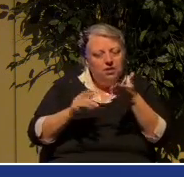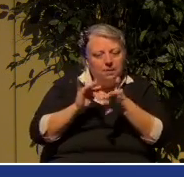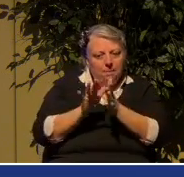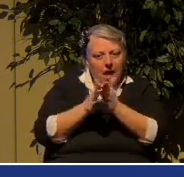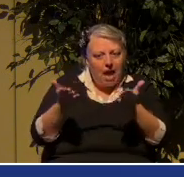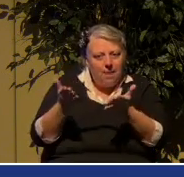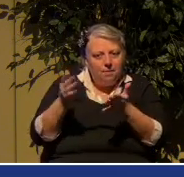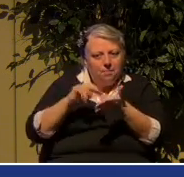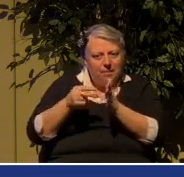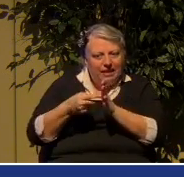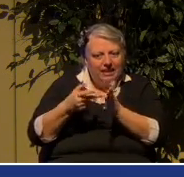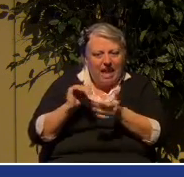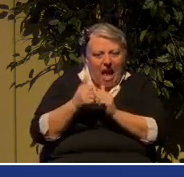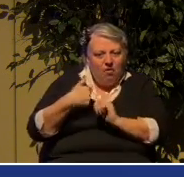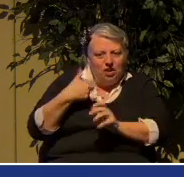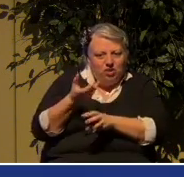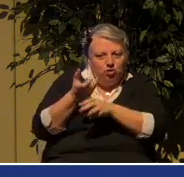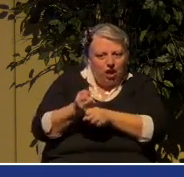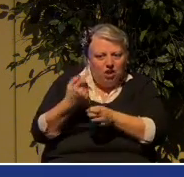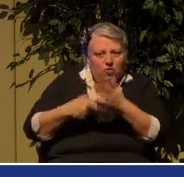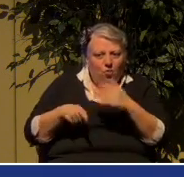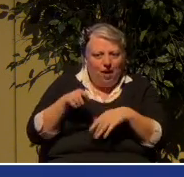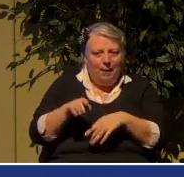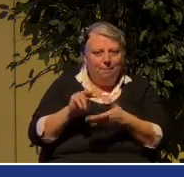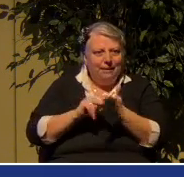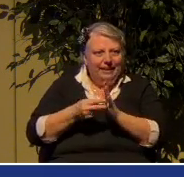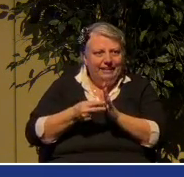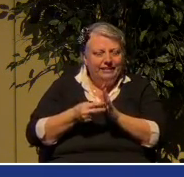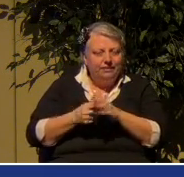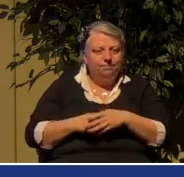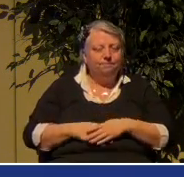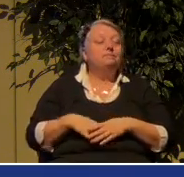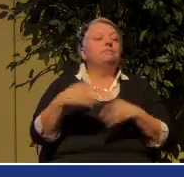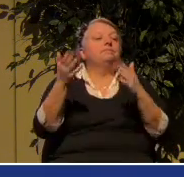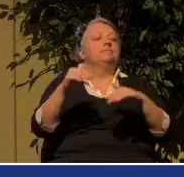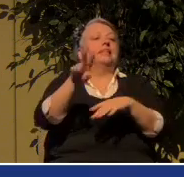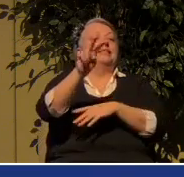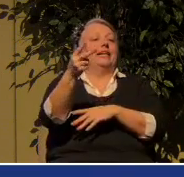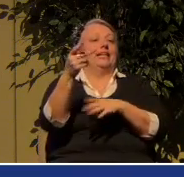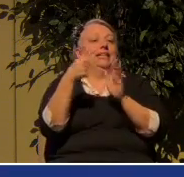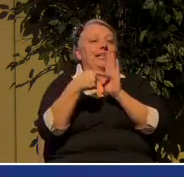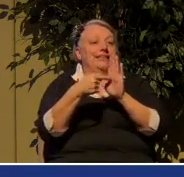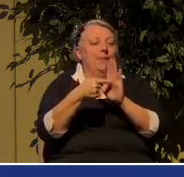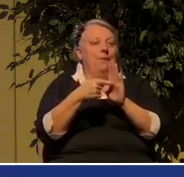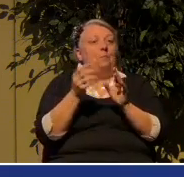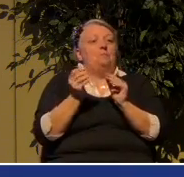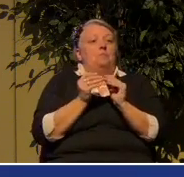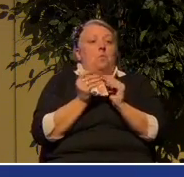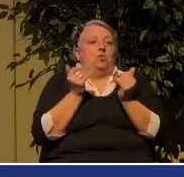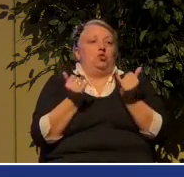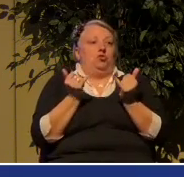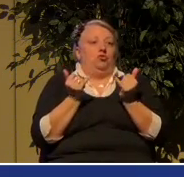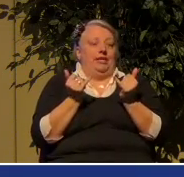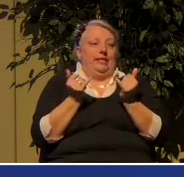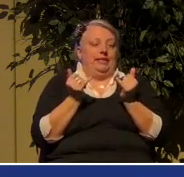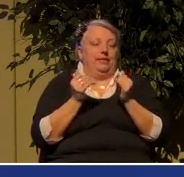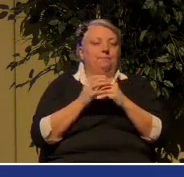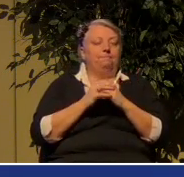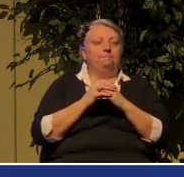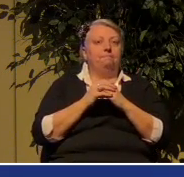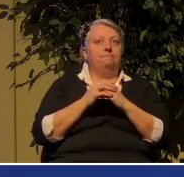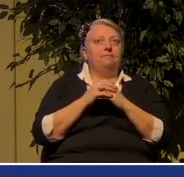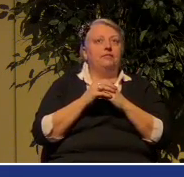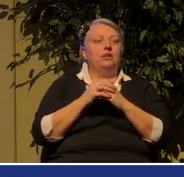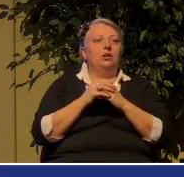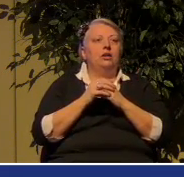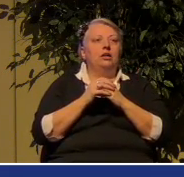how can I trust what it means? Quick other example, more current than the last one that I